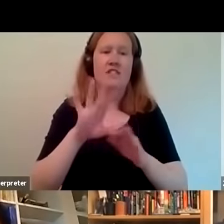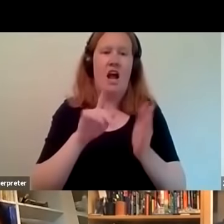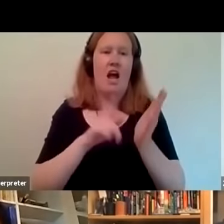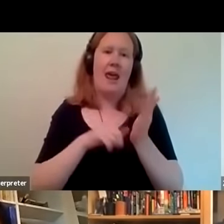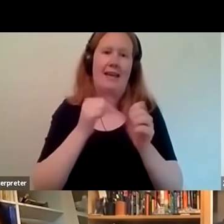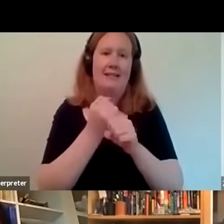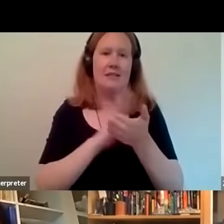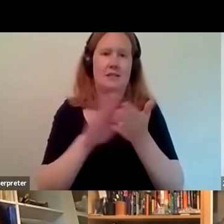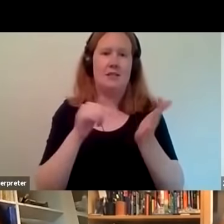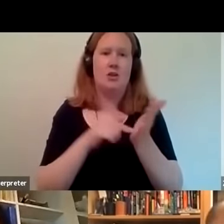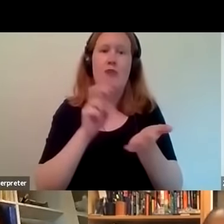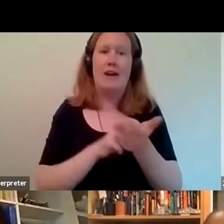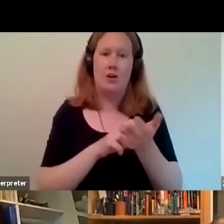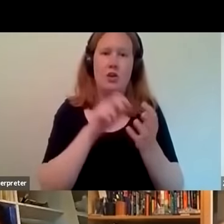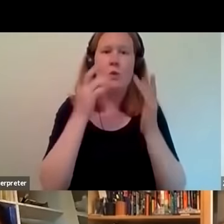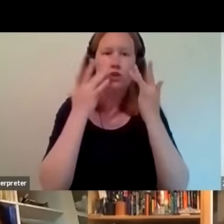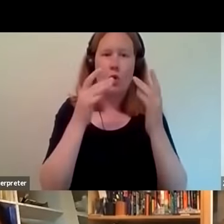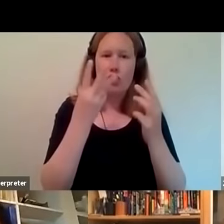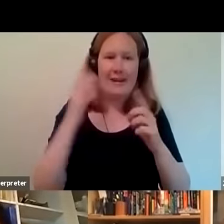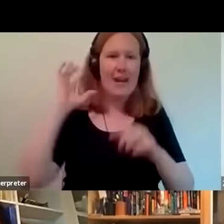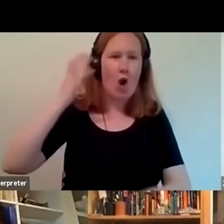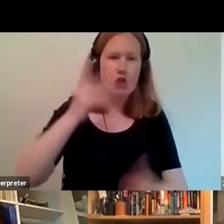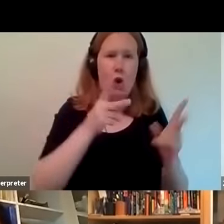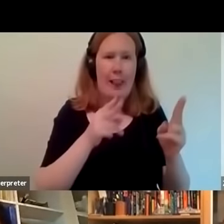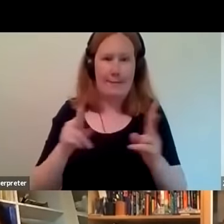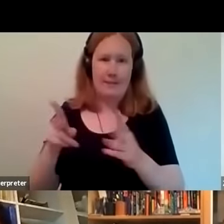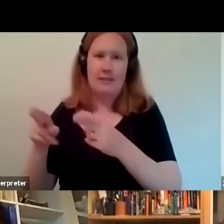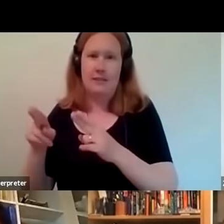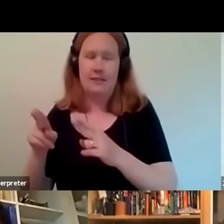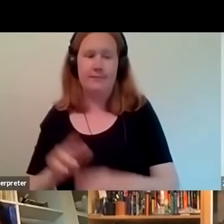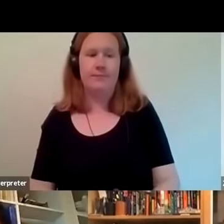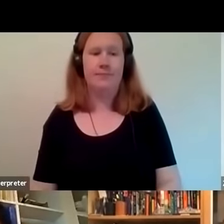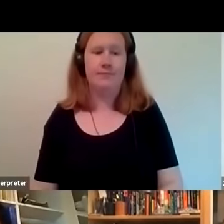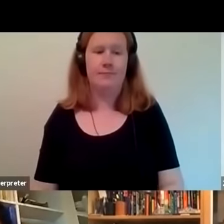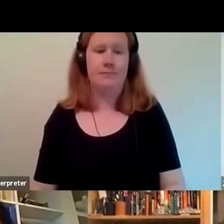back um so here we go just bear with me while i share my screen